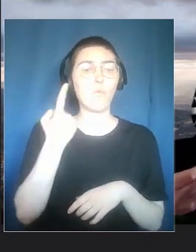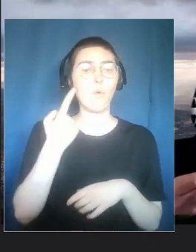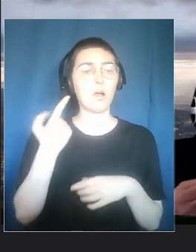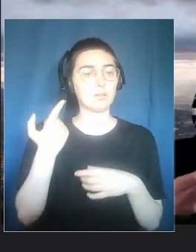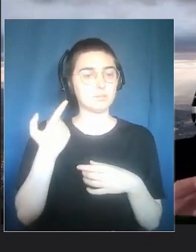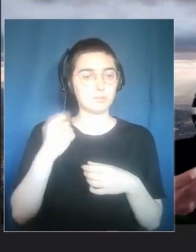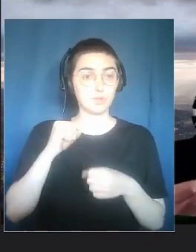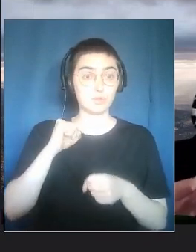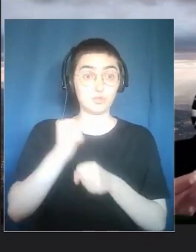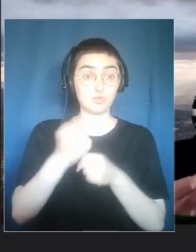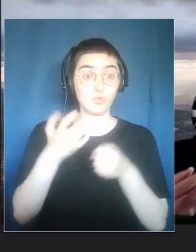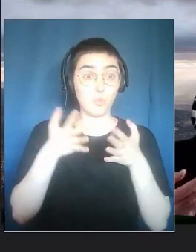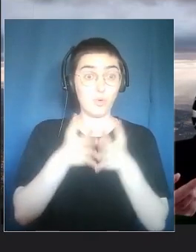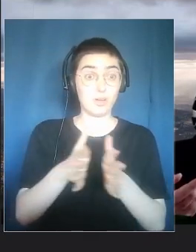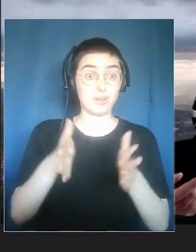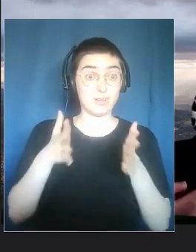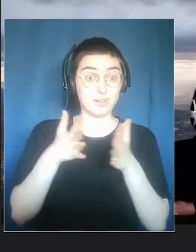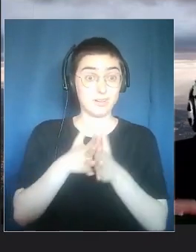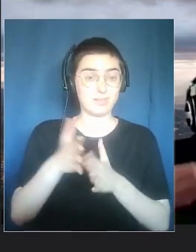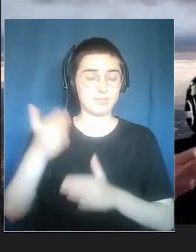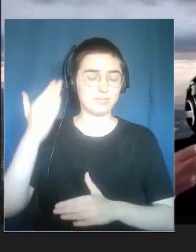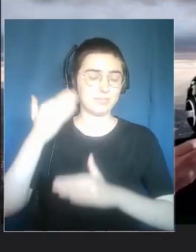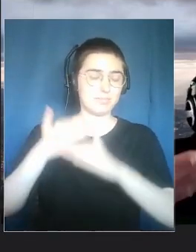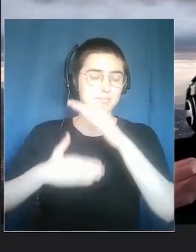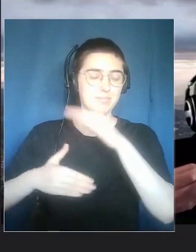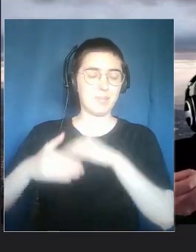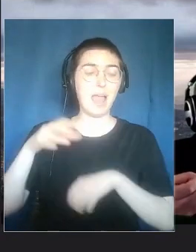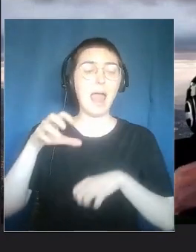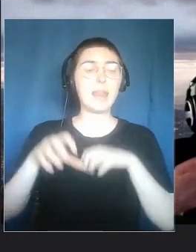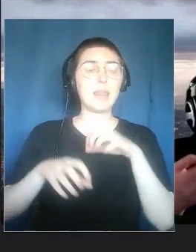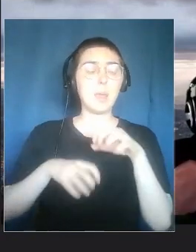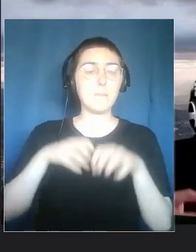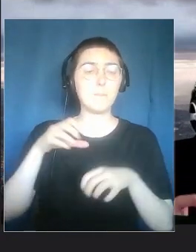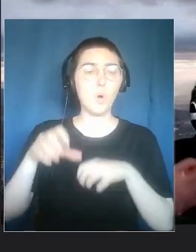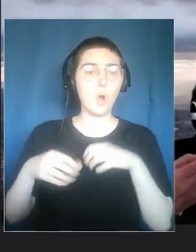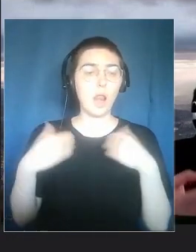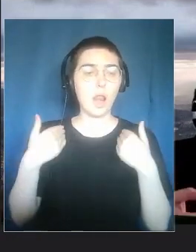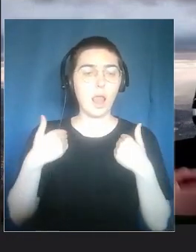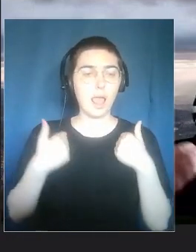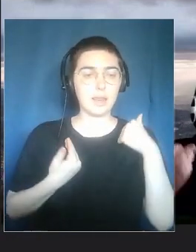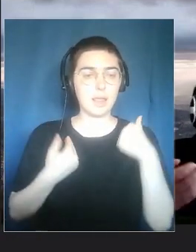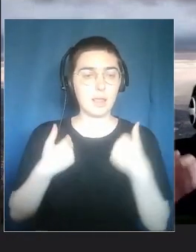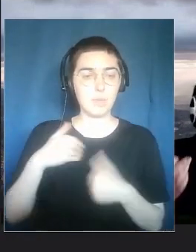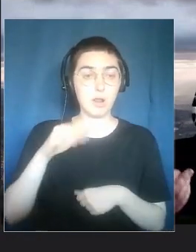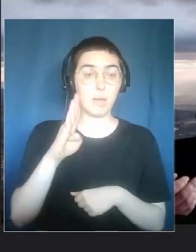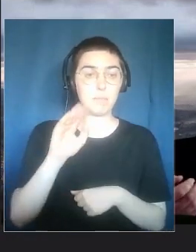traditional legend. The existence of a basilisk. And we